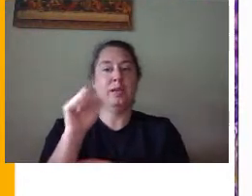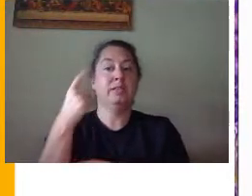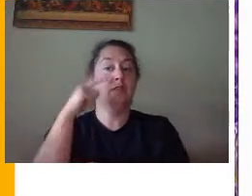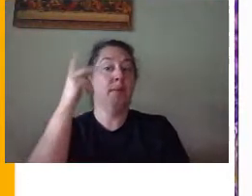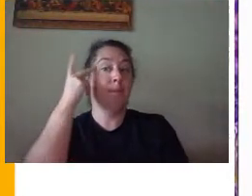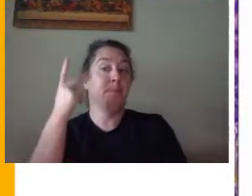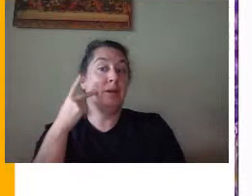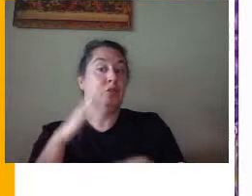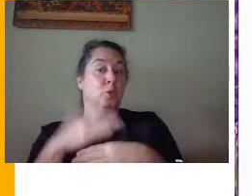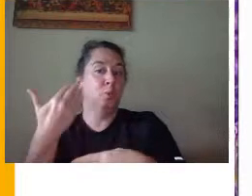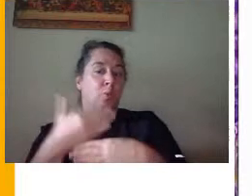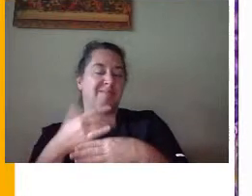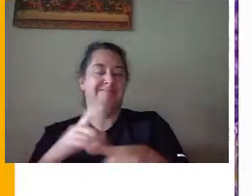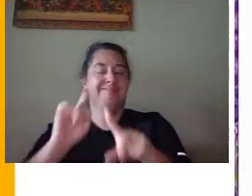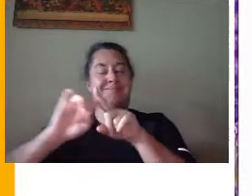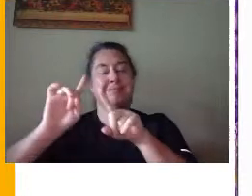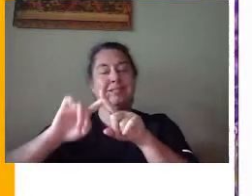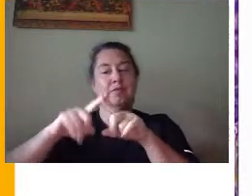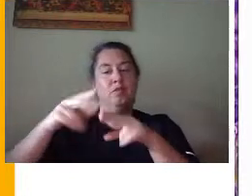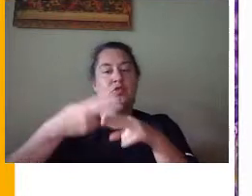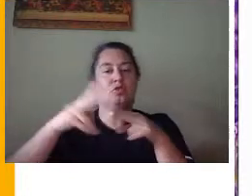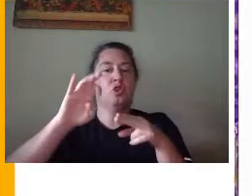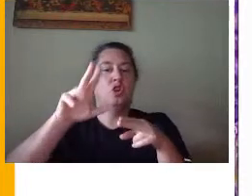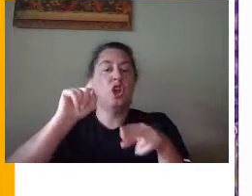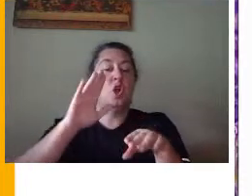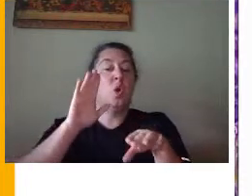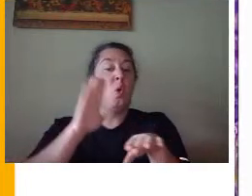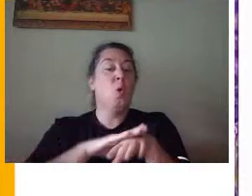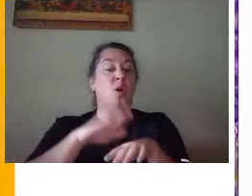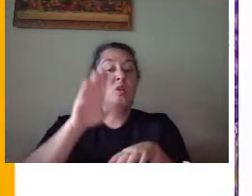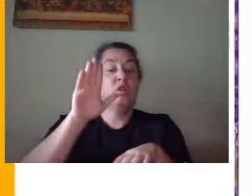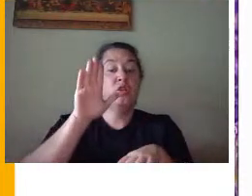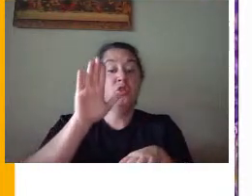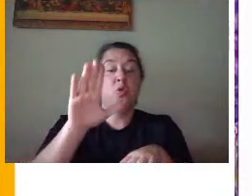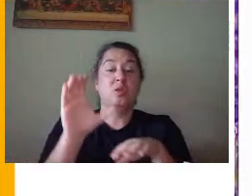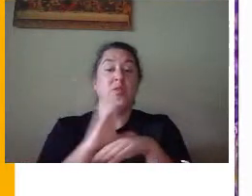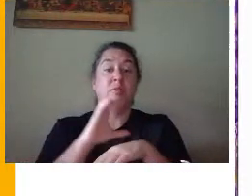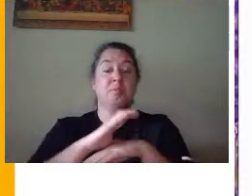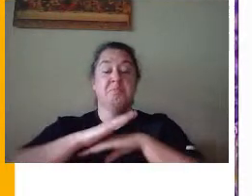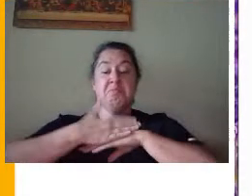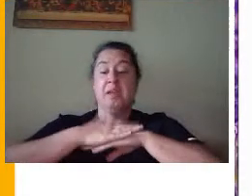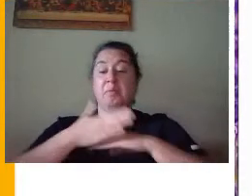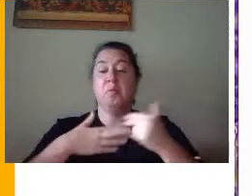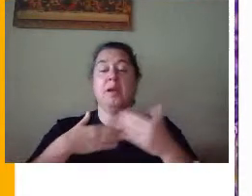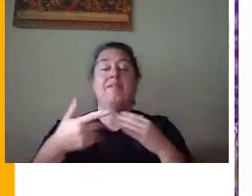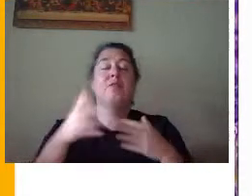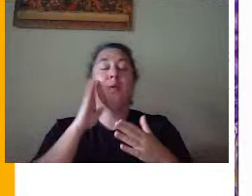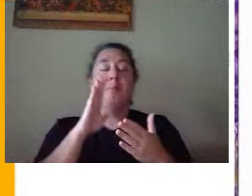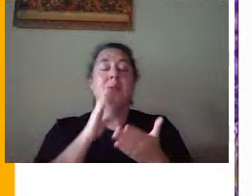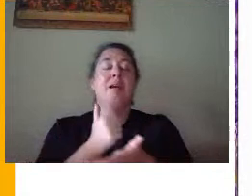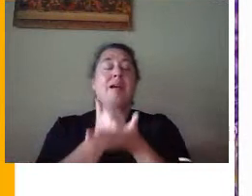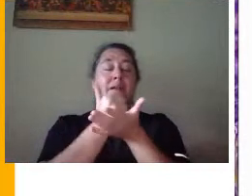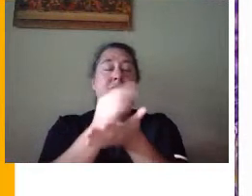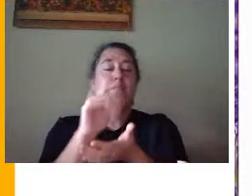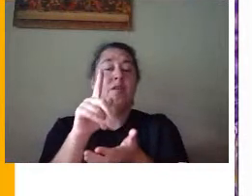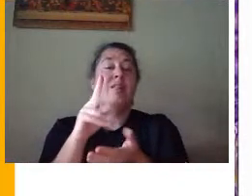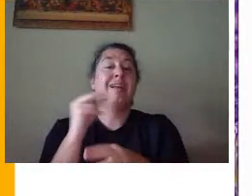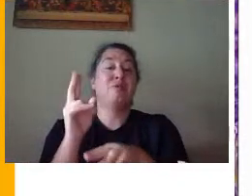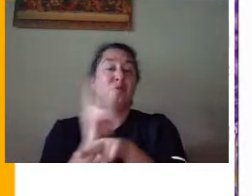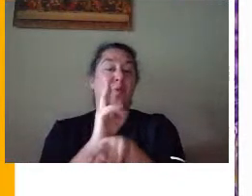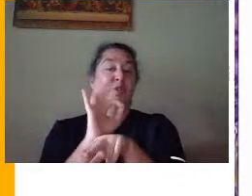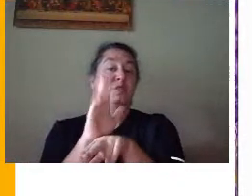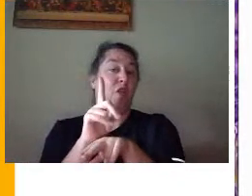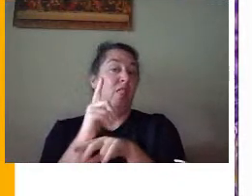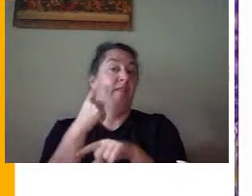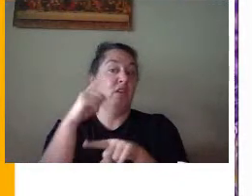to include all kinds of shortcuts, things on your device that are beyond helpful and really useful. So